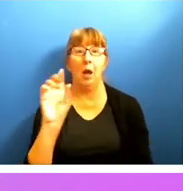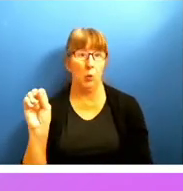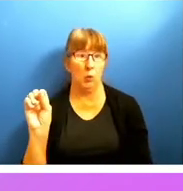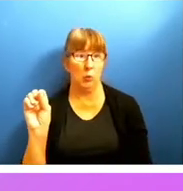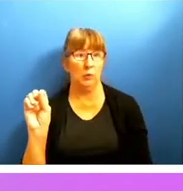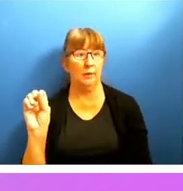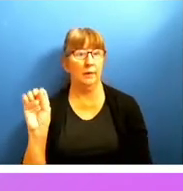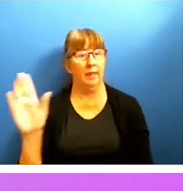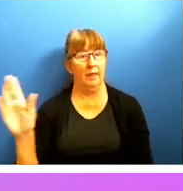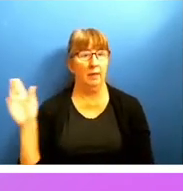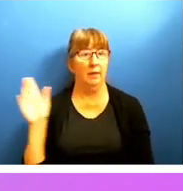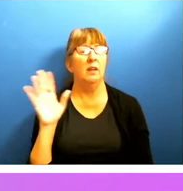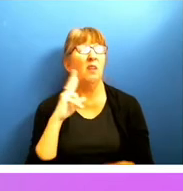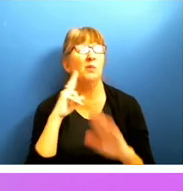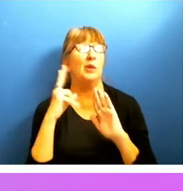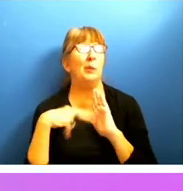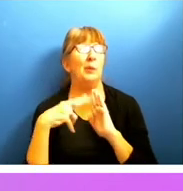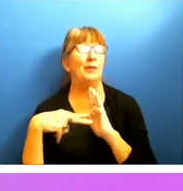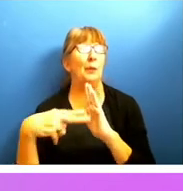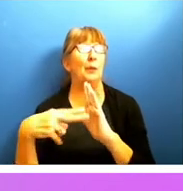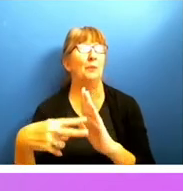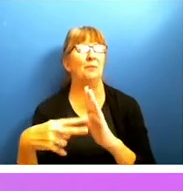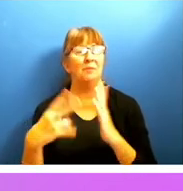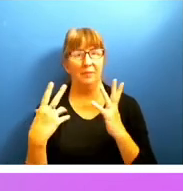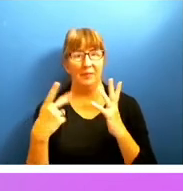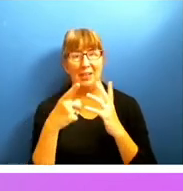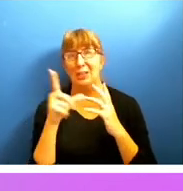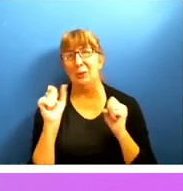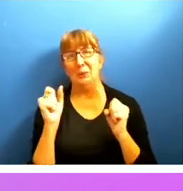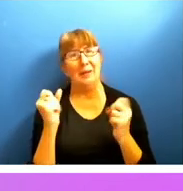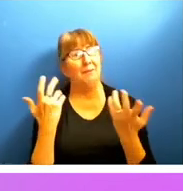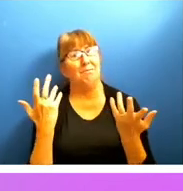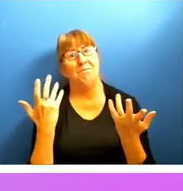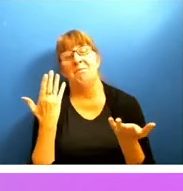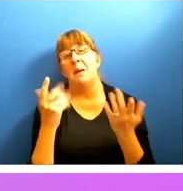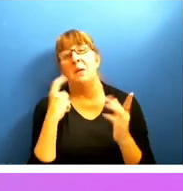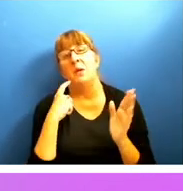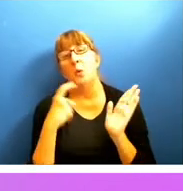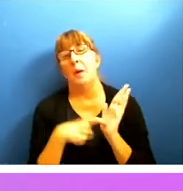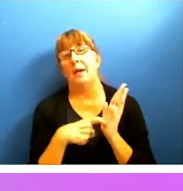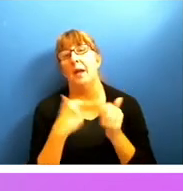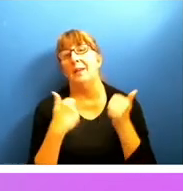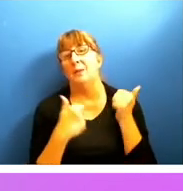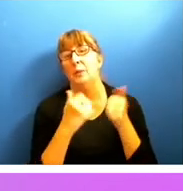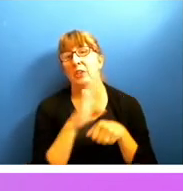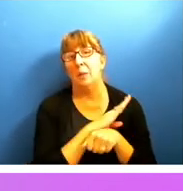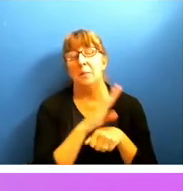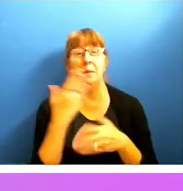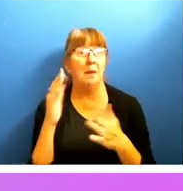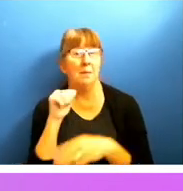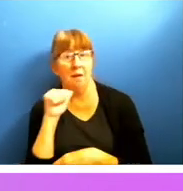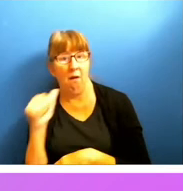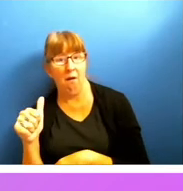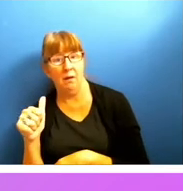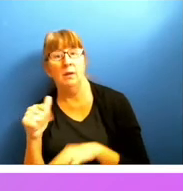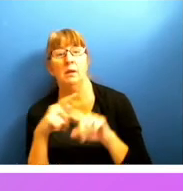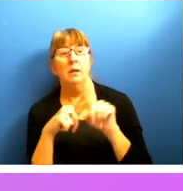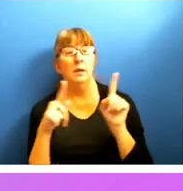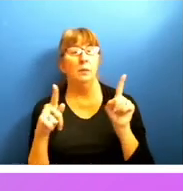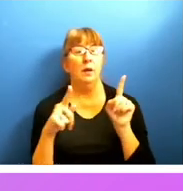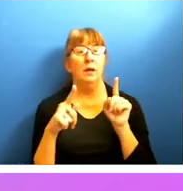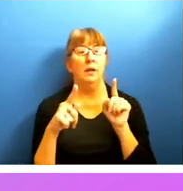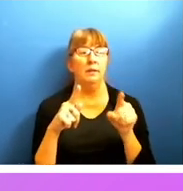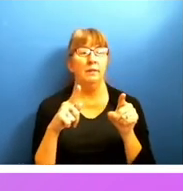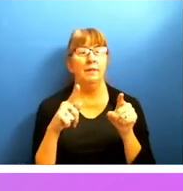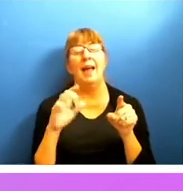I'll just read through them real quick. But you can, you know, maybe you'll recognize the company and maybe not, but there's a cheat